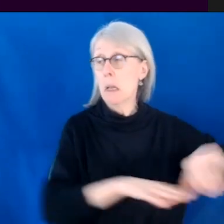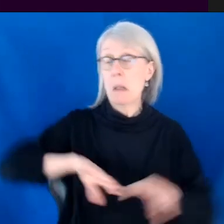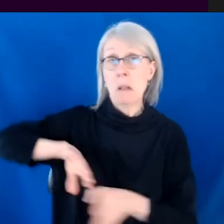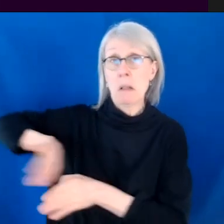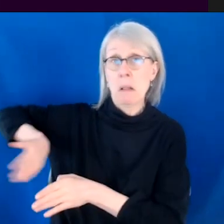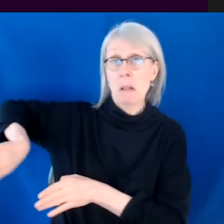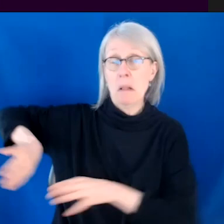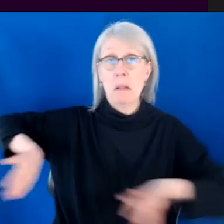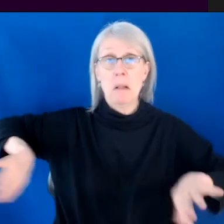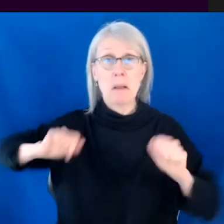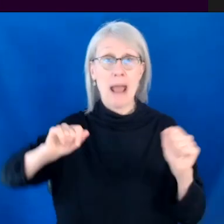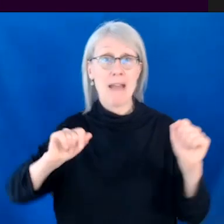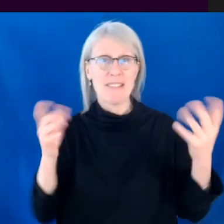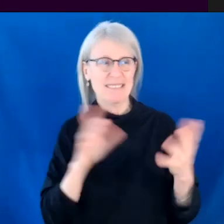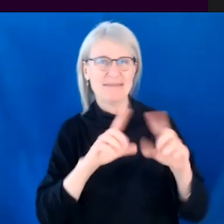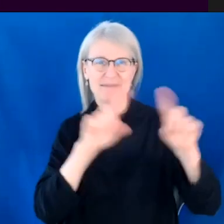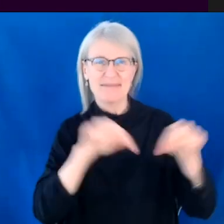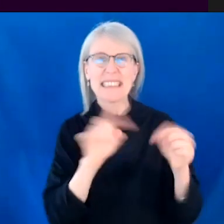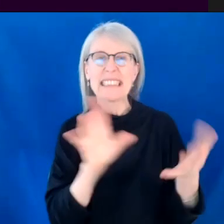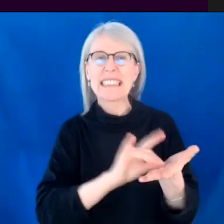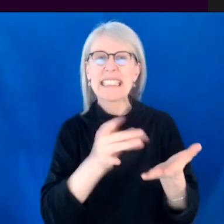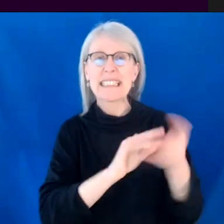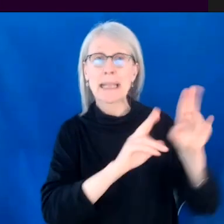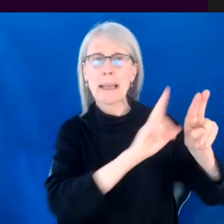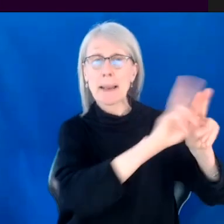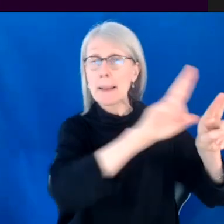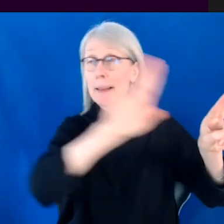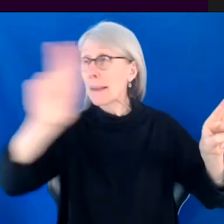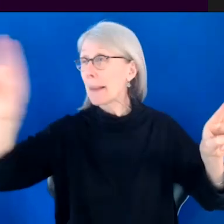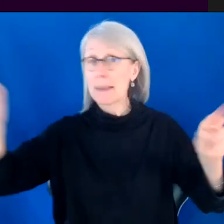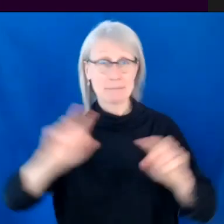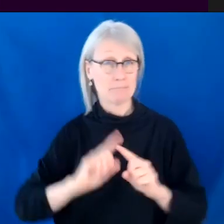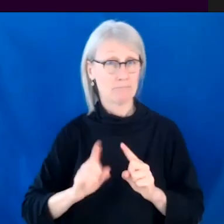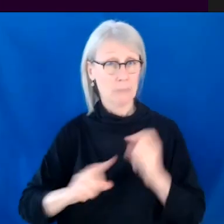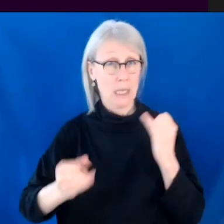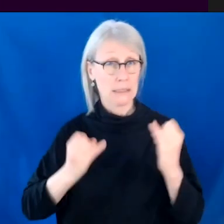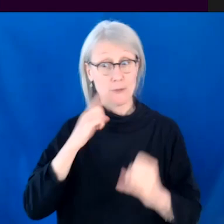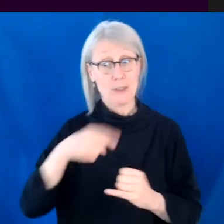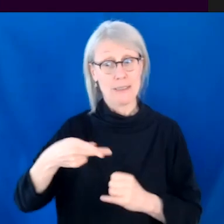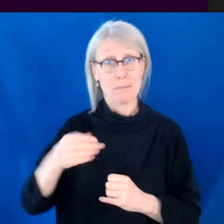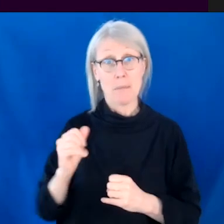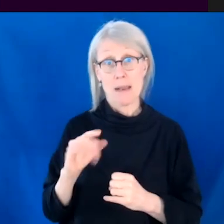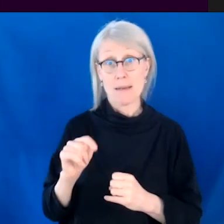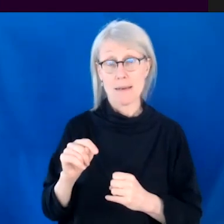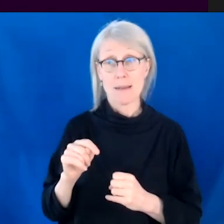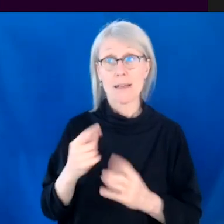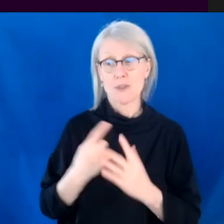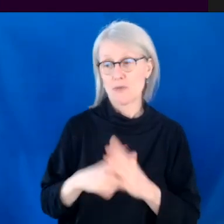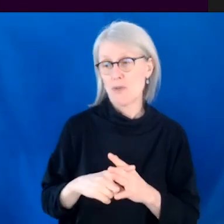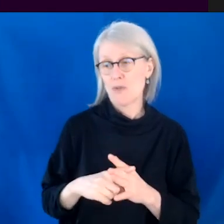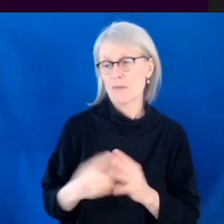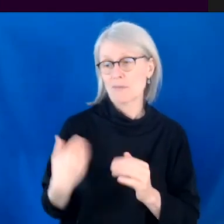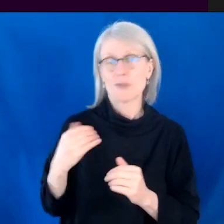are sticky notes of, uh, random ideas that I've had for this pilot that I, that I started, uh, in the beginning of the